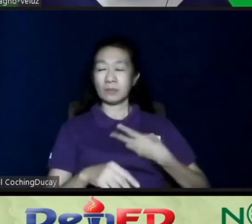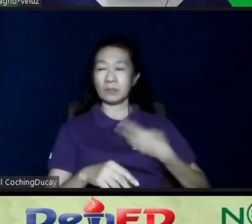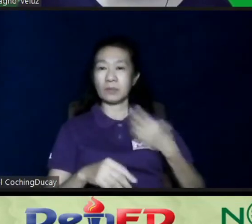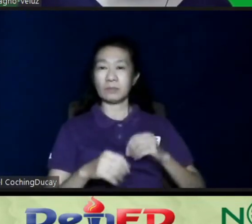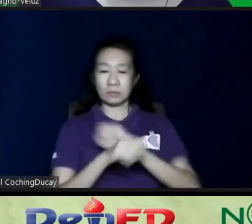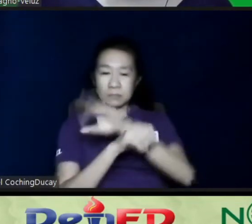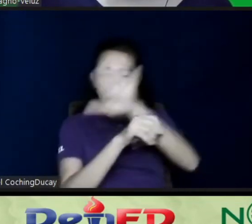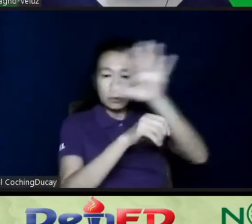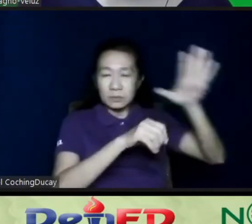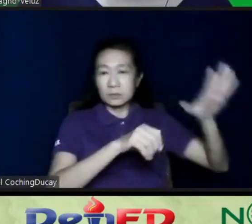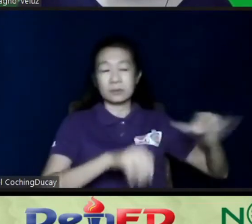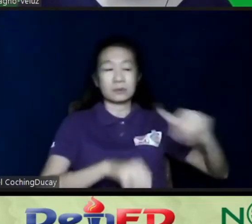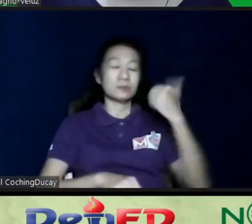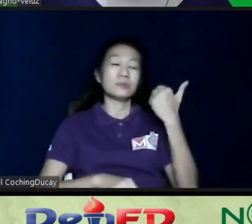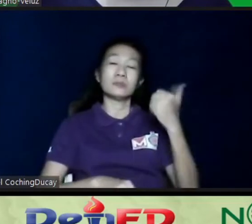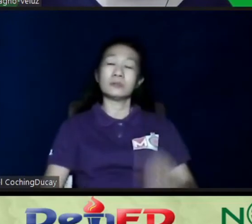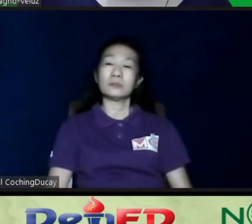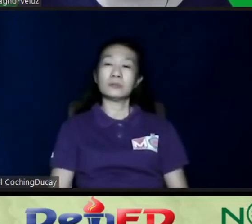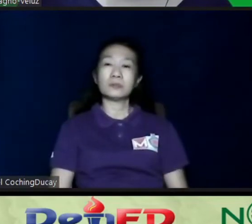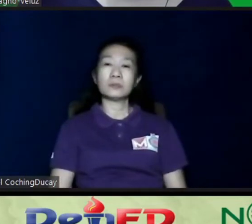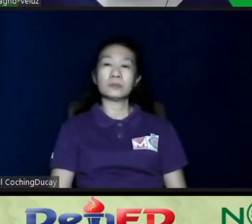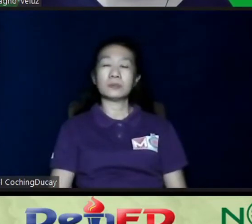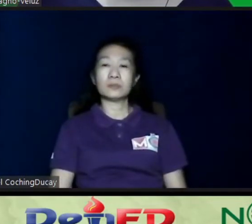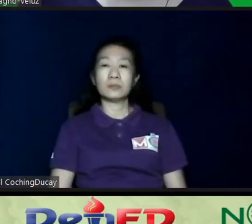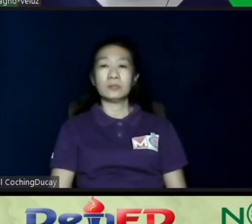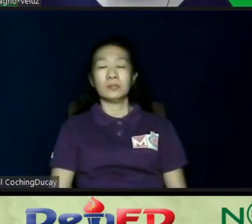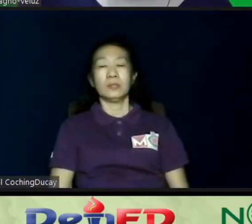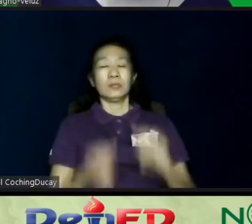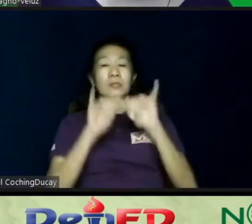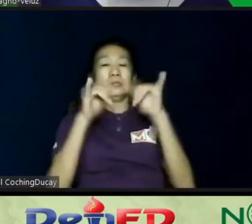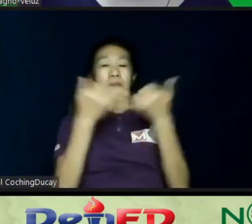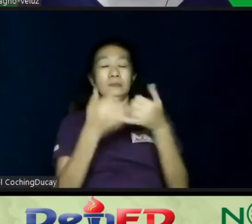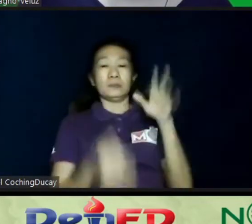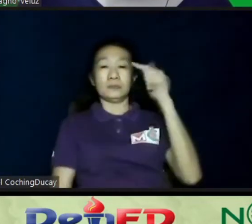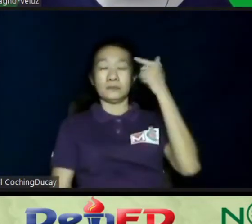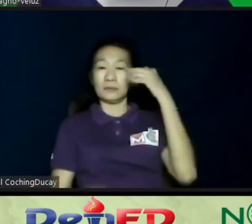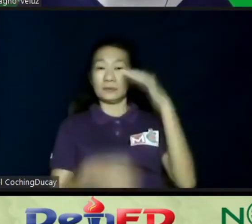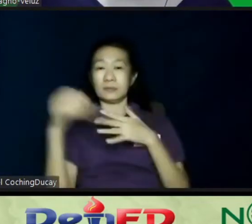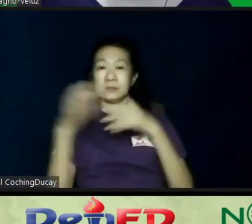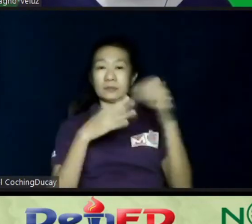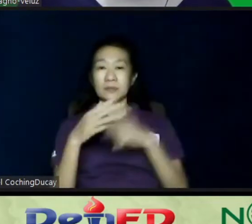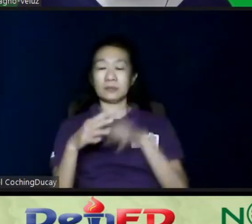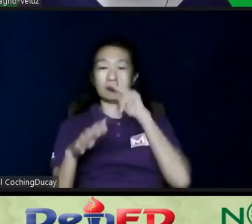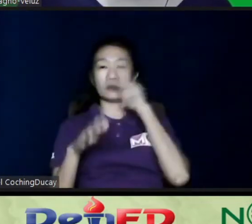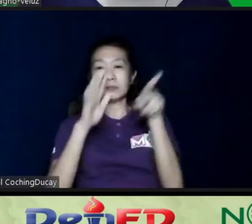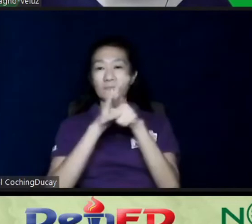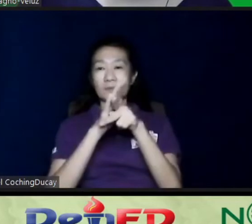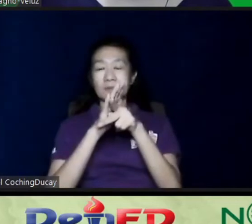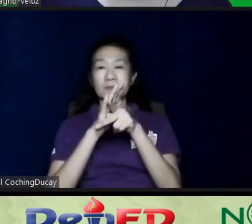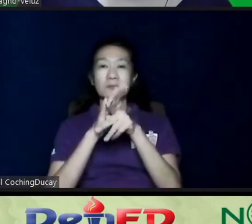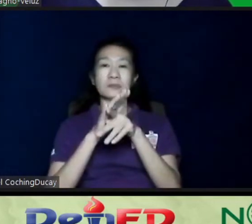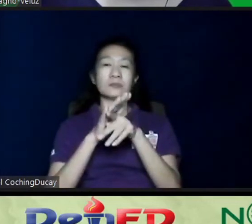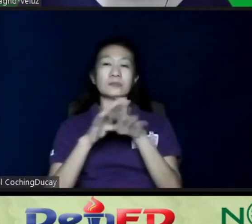mga iba pang mga agensya ng gobyerno at even private sector para